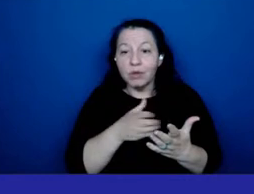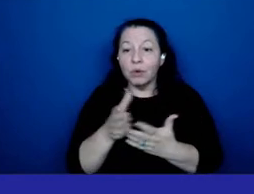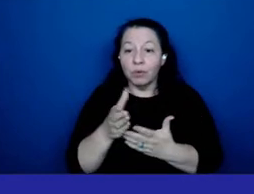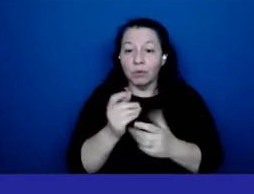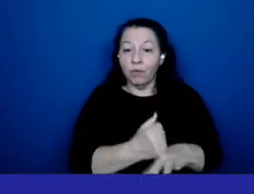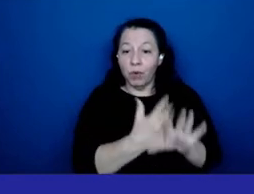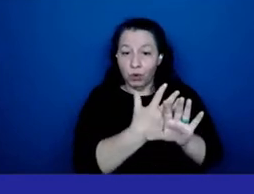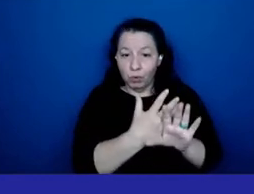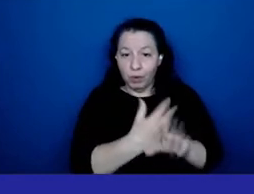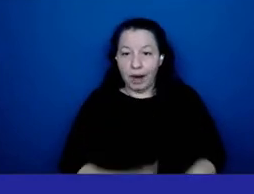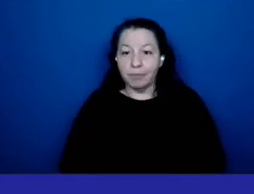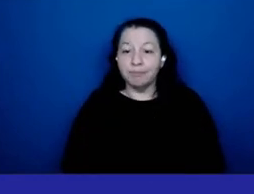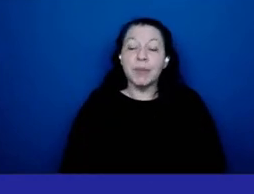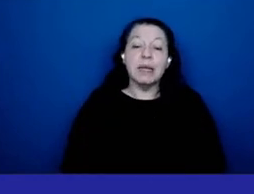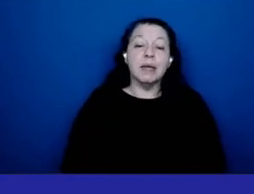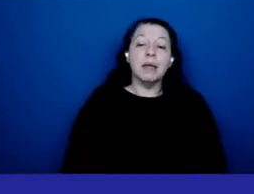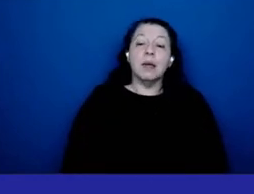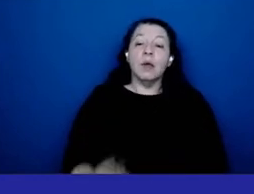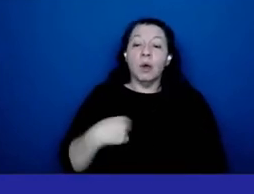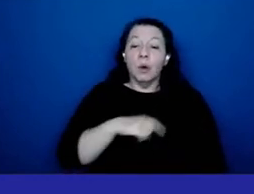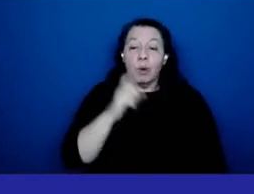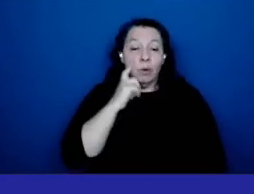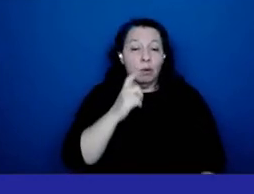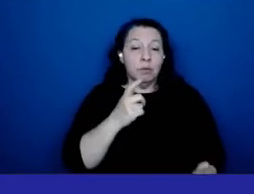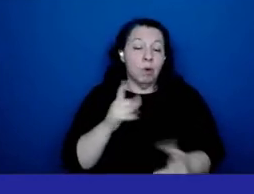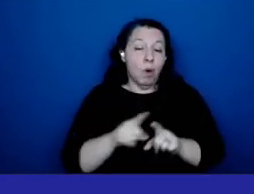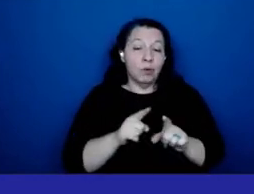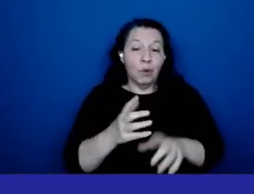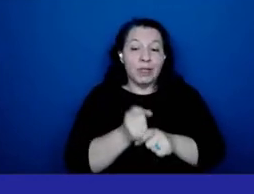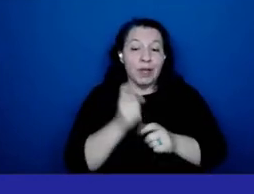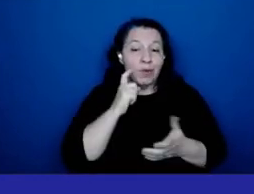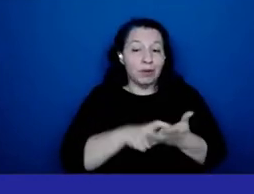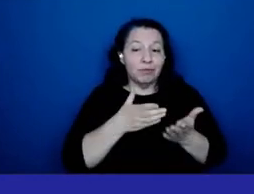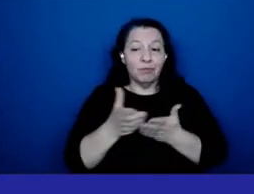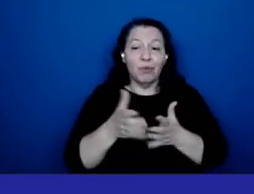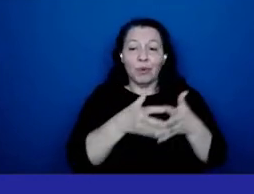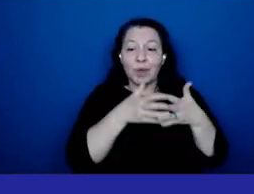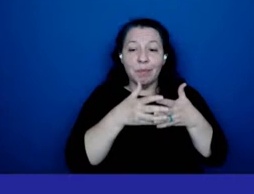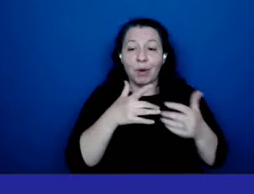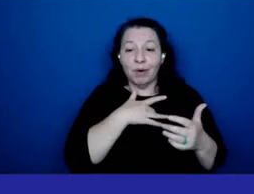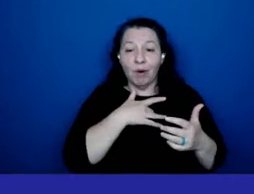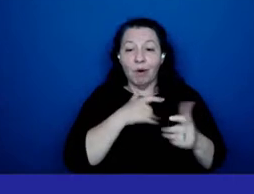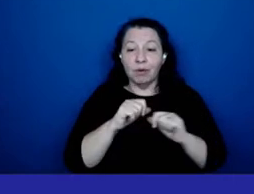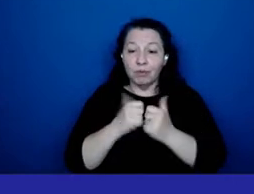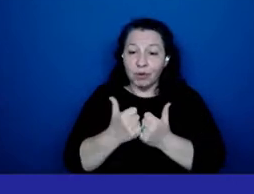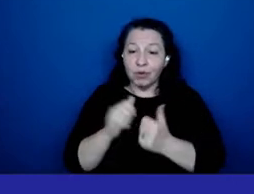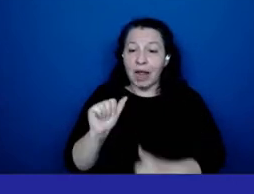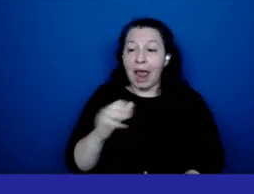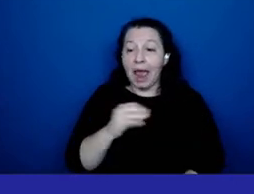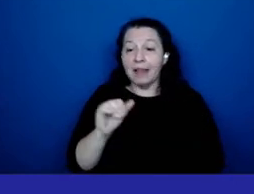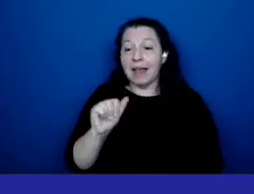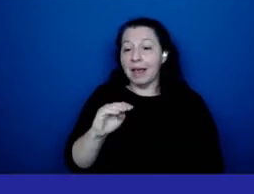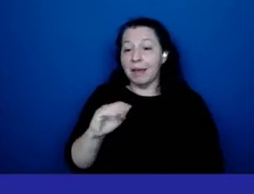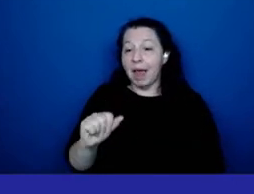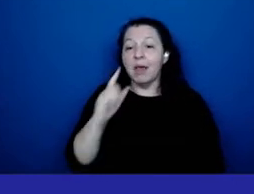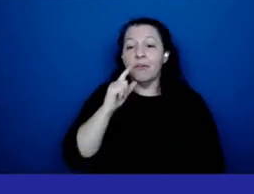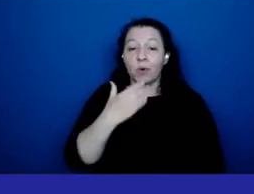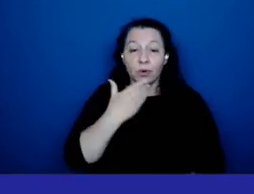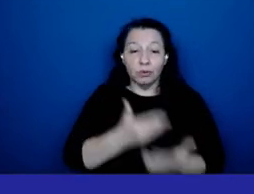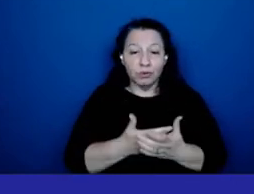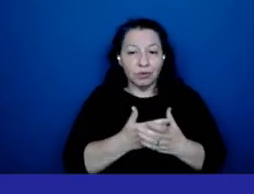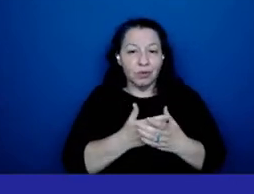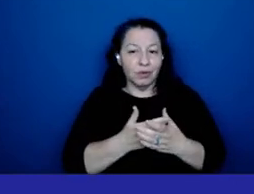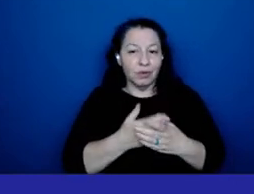care we were recognized by the american heart association and the ama for high quality care in several